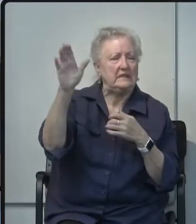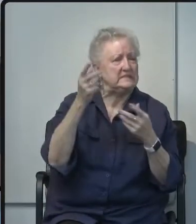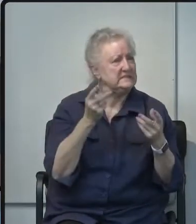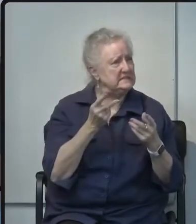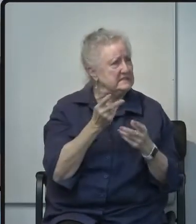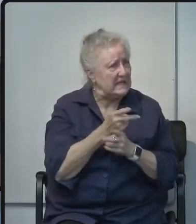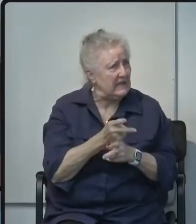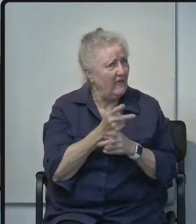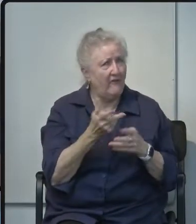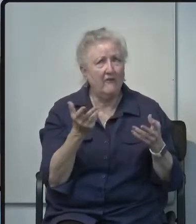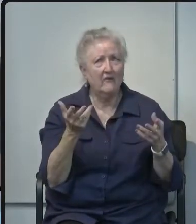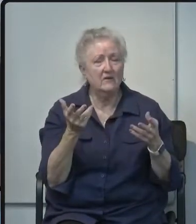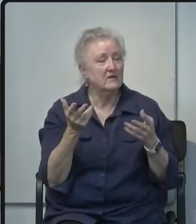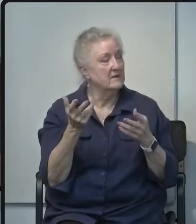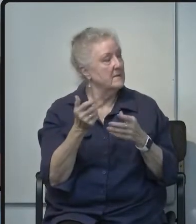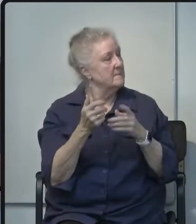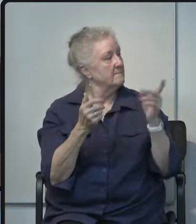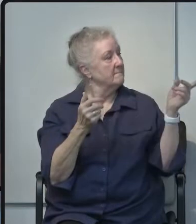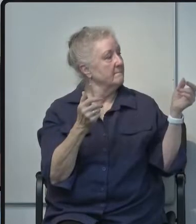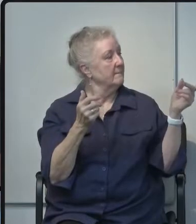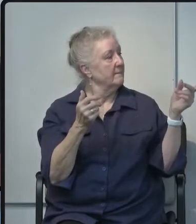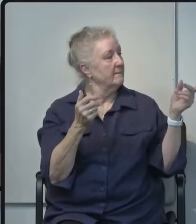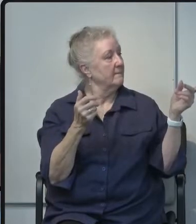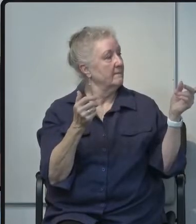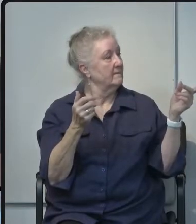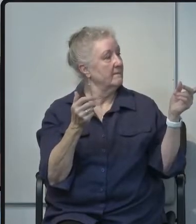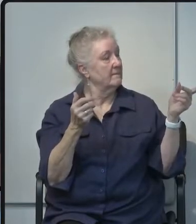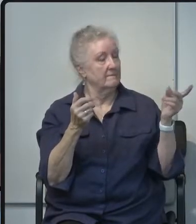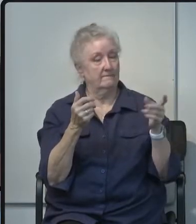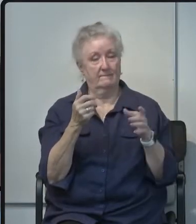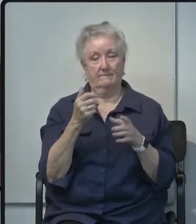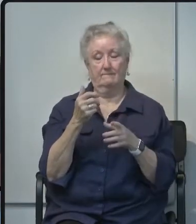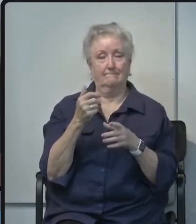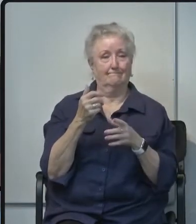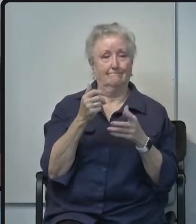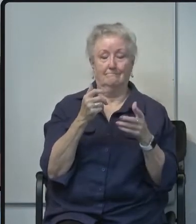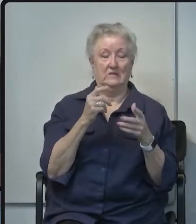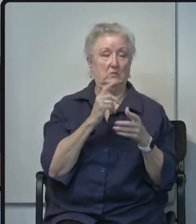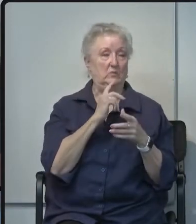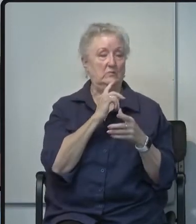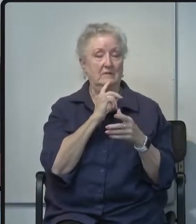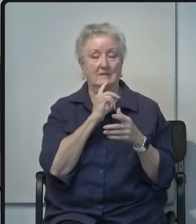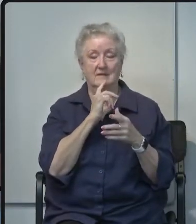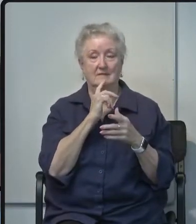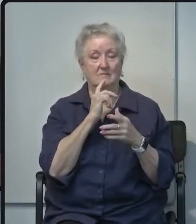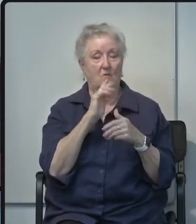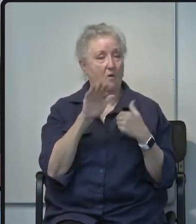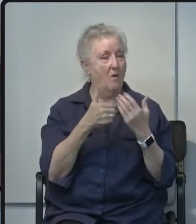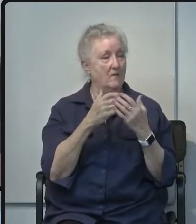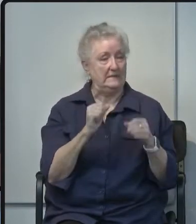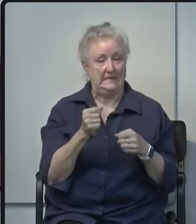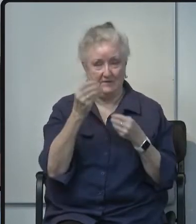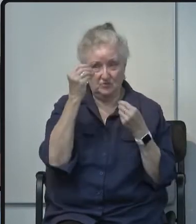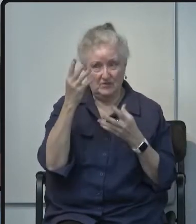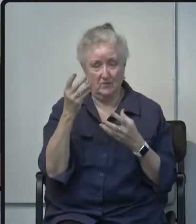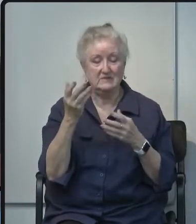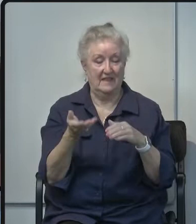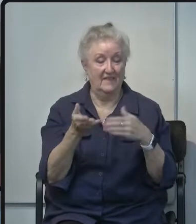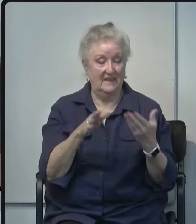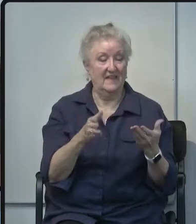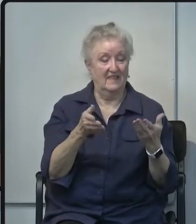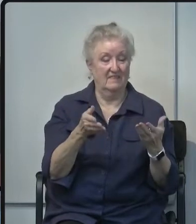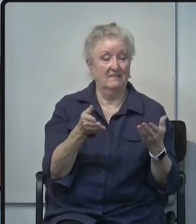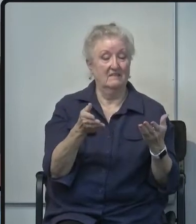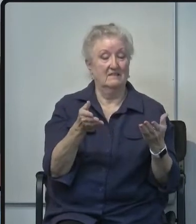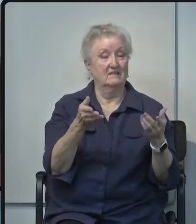well all i'm um really at liberty to share is that uh the death occurred at marion